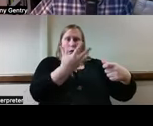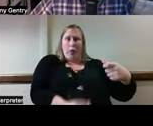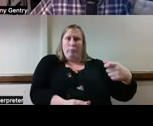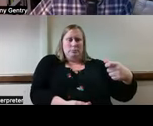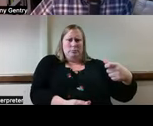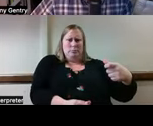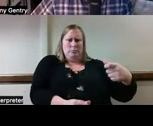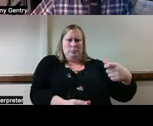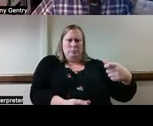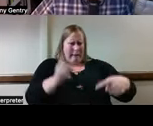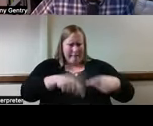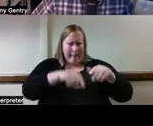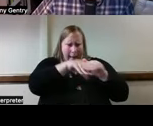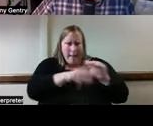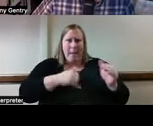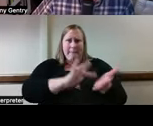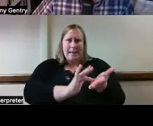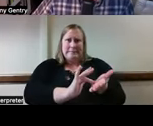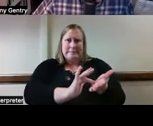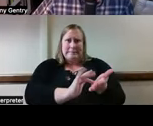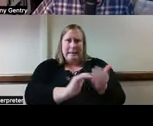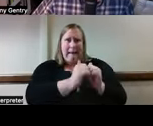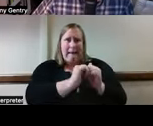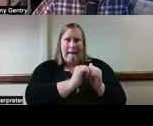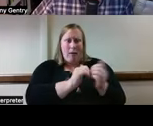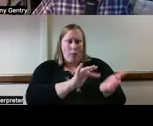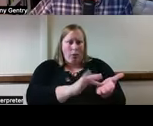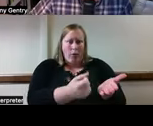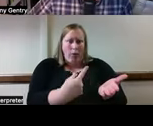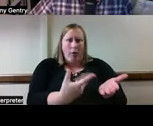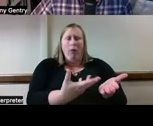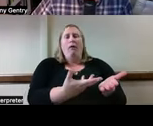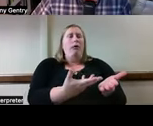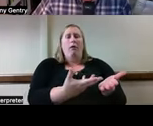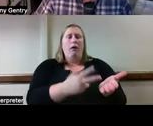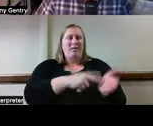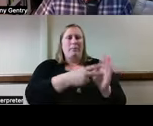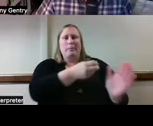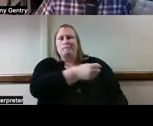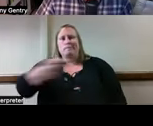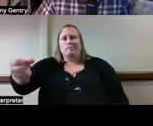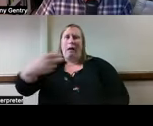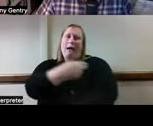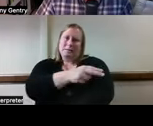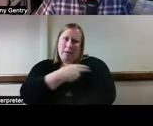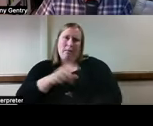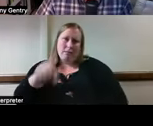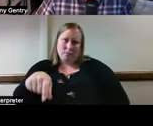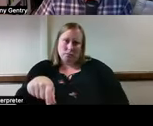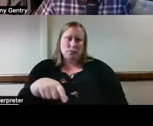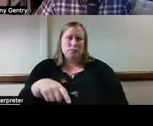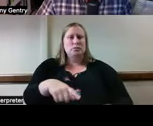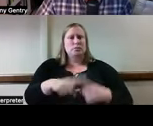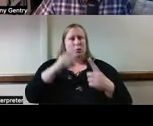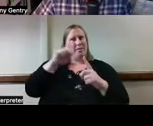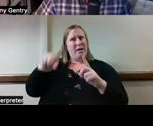to take their medications anymore. And many people that we support are going to end up in the hospital if that happens. So you have to think about some